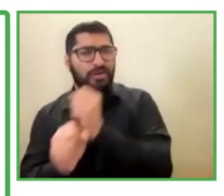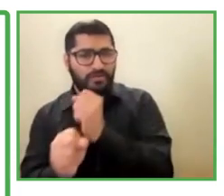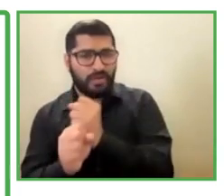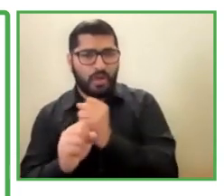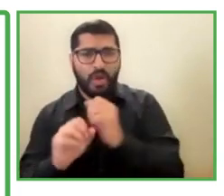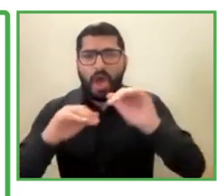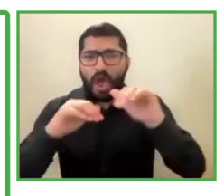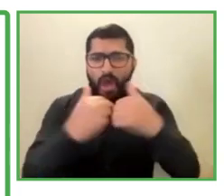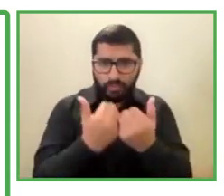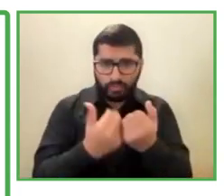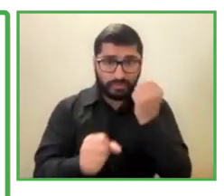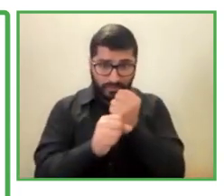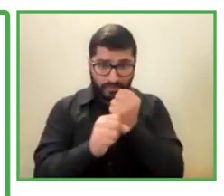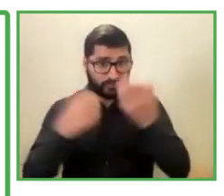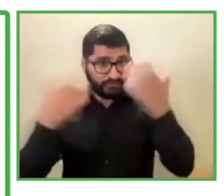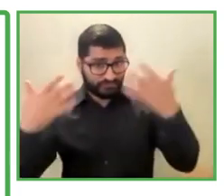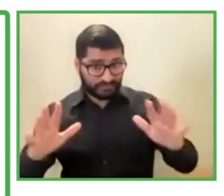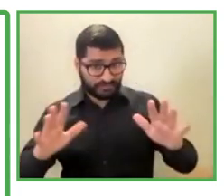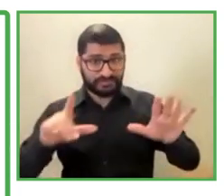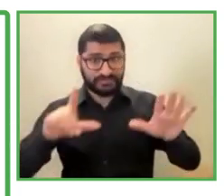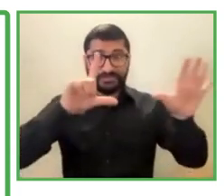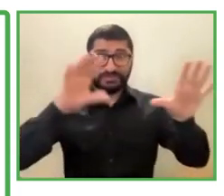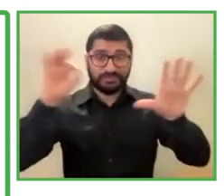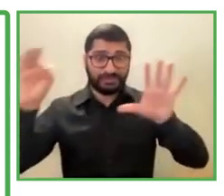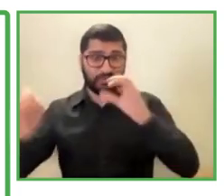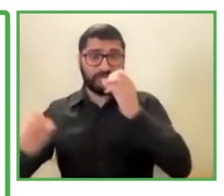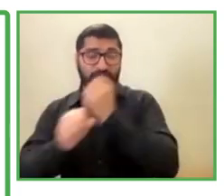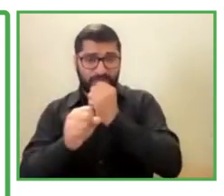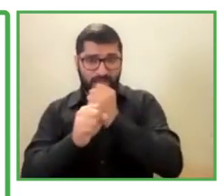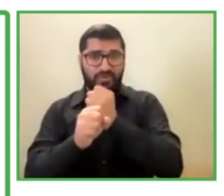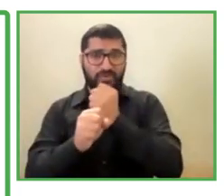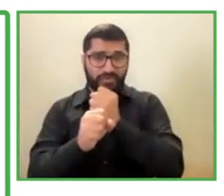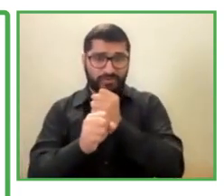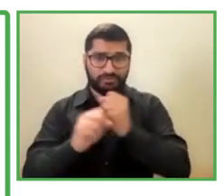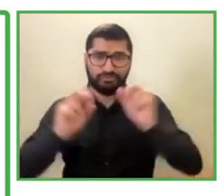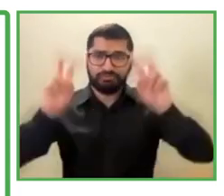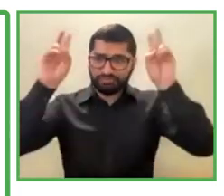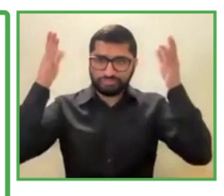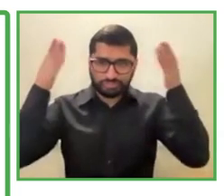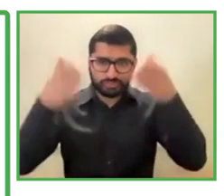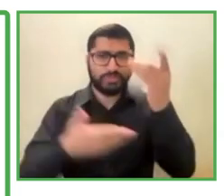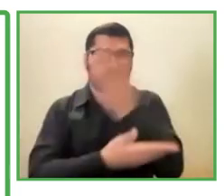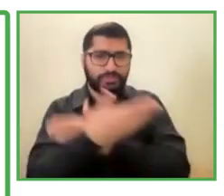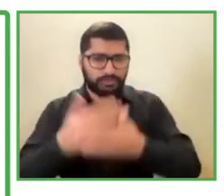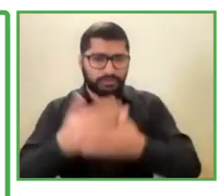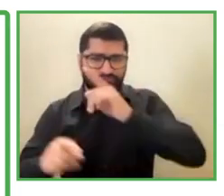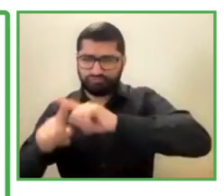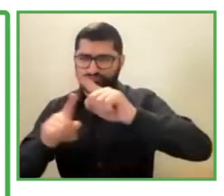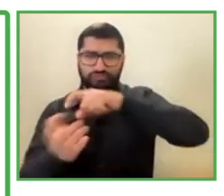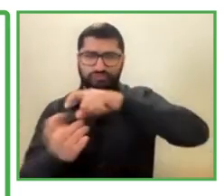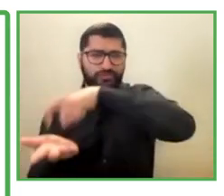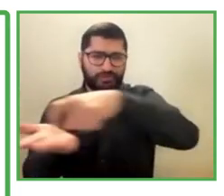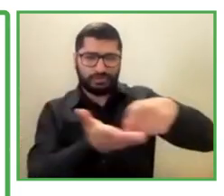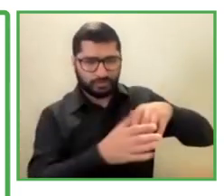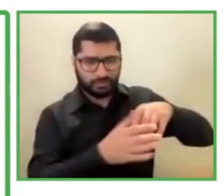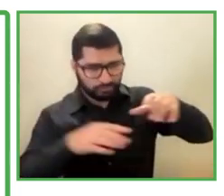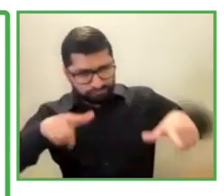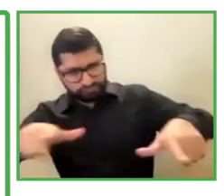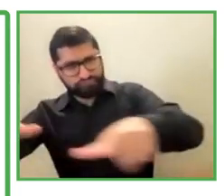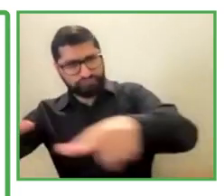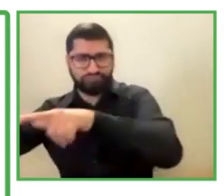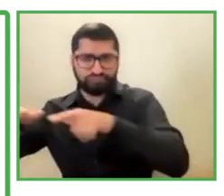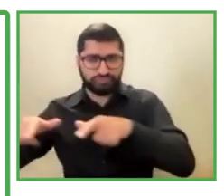And this, this again spreads across, you know, to 10 to 13 different types of disabilities. Now, whenever we